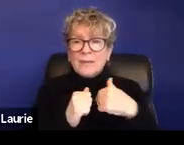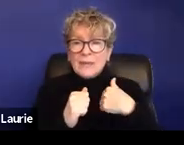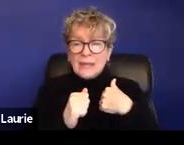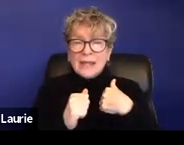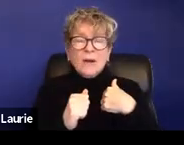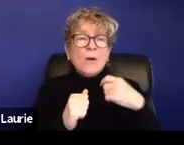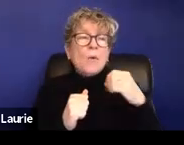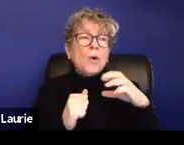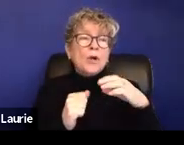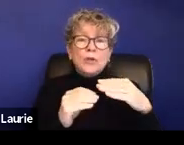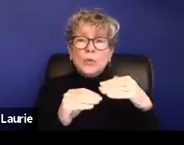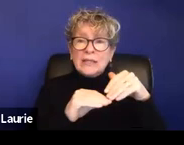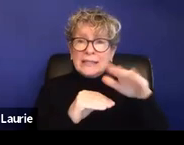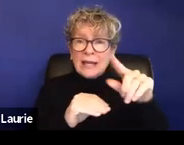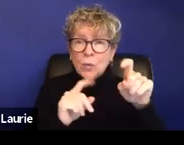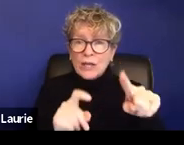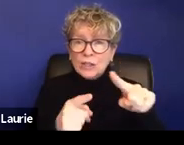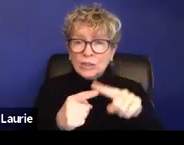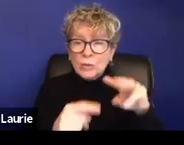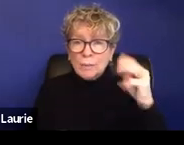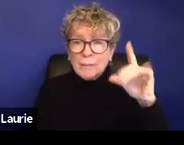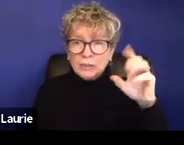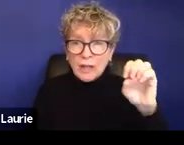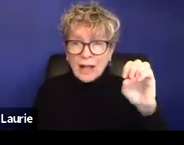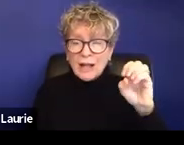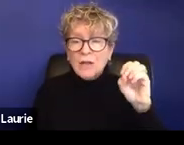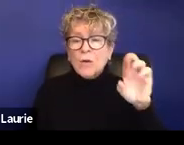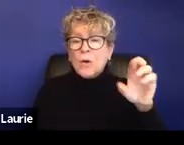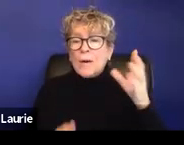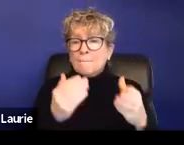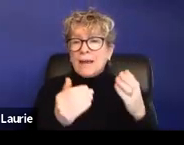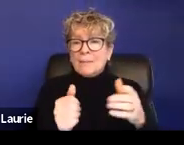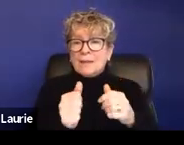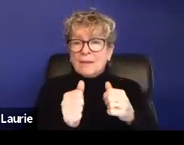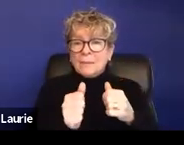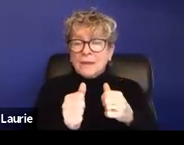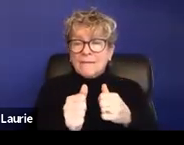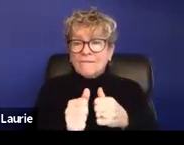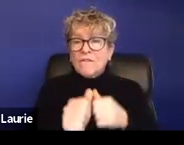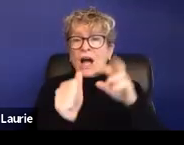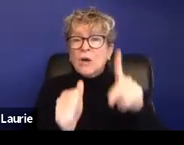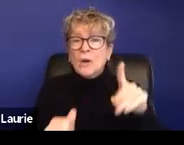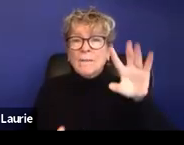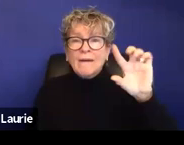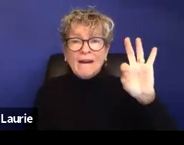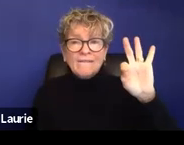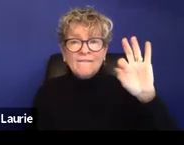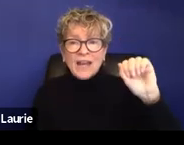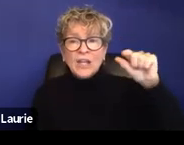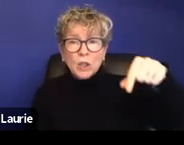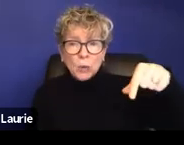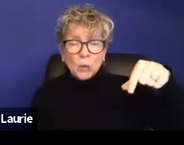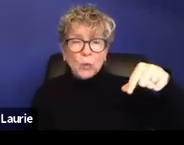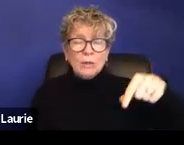And if there are similar questions, maybe we could do a follow-up sort of FAQ that we can send back to folks. Um, but